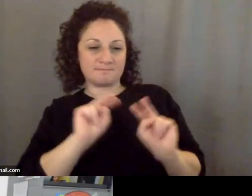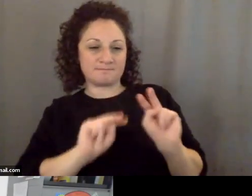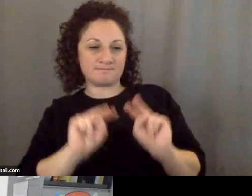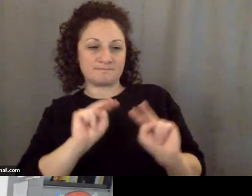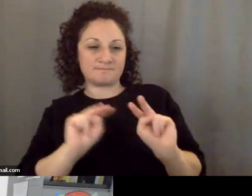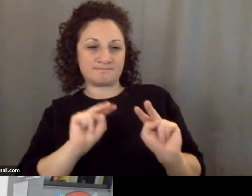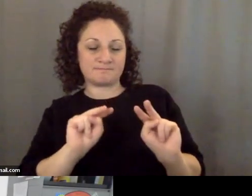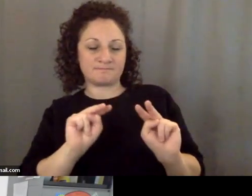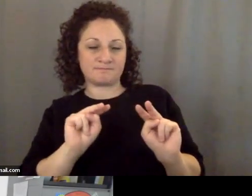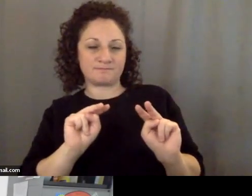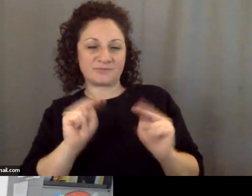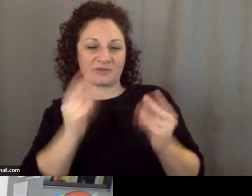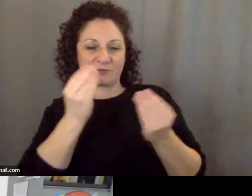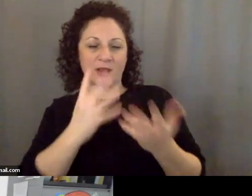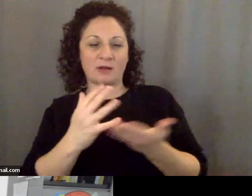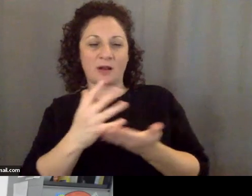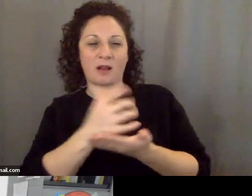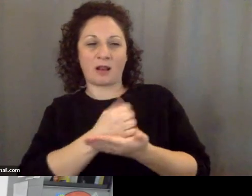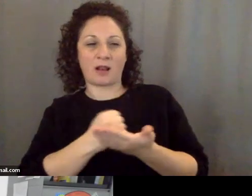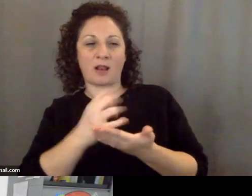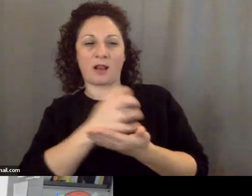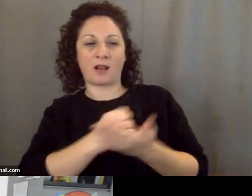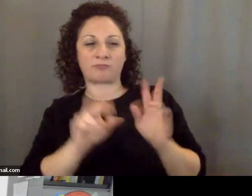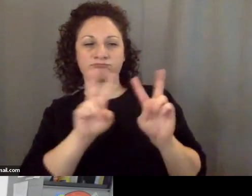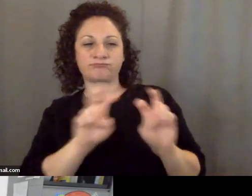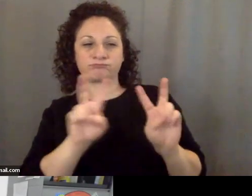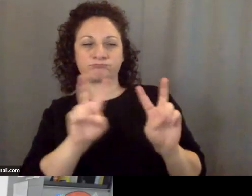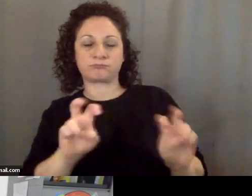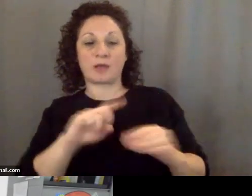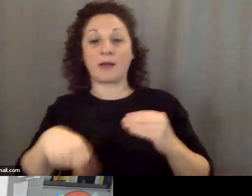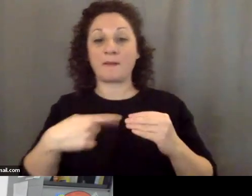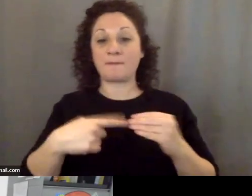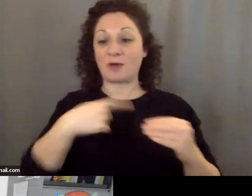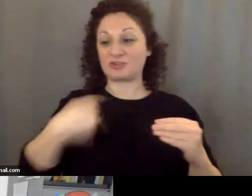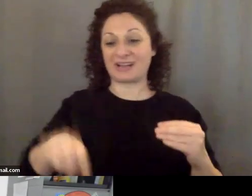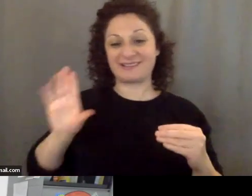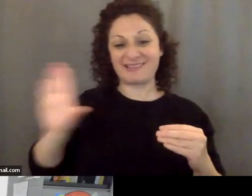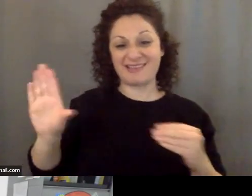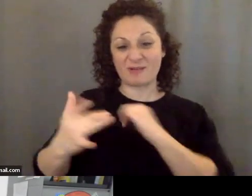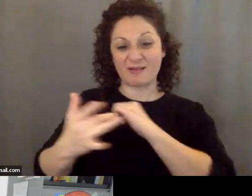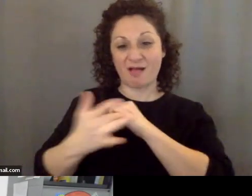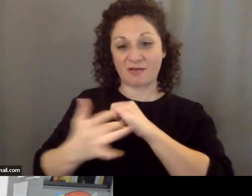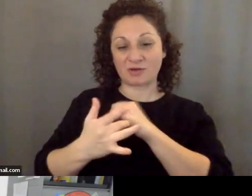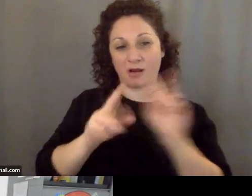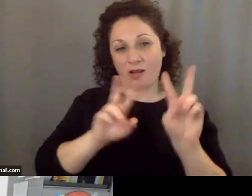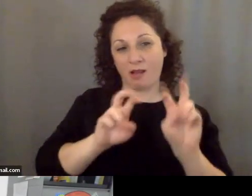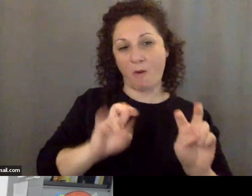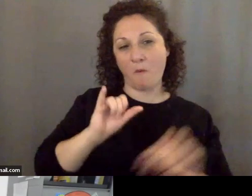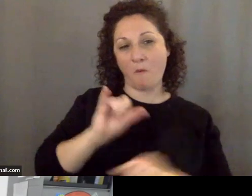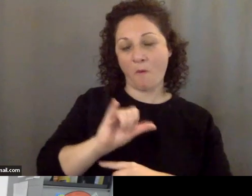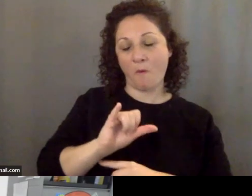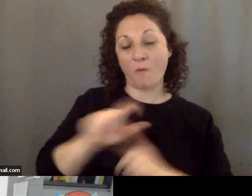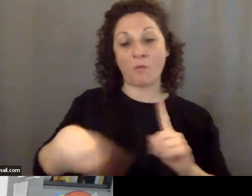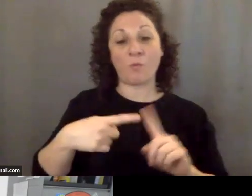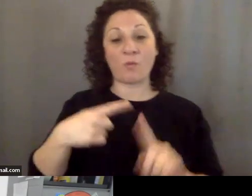about the technology that the Chinese have. And once the Chinese know that they're being,